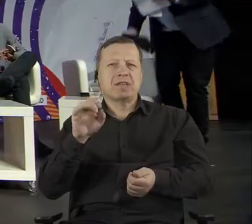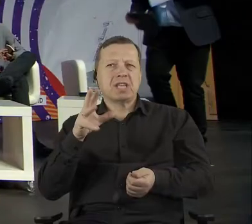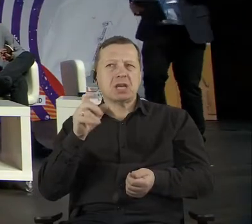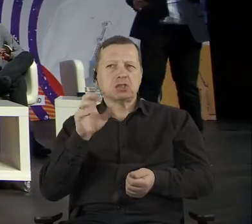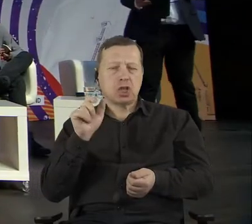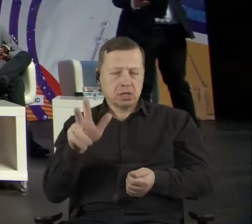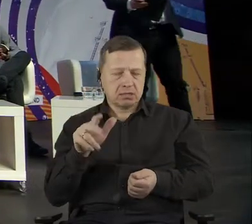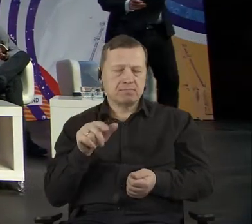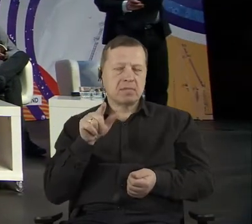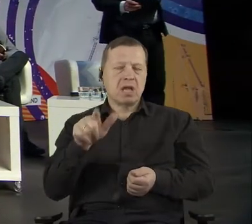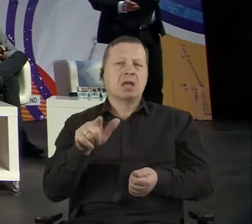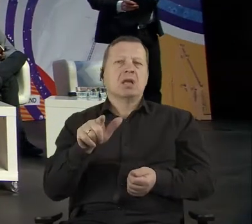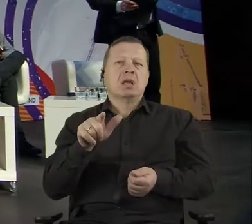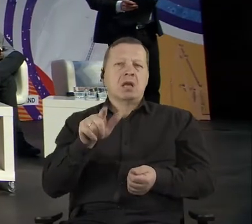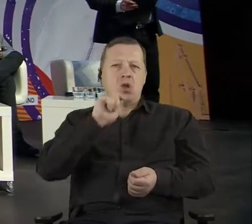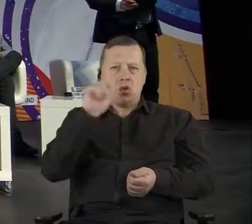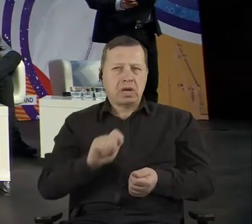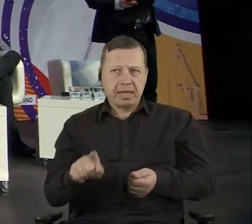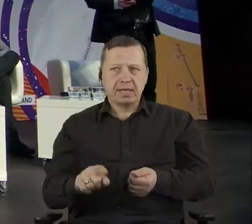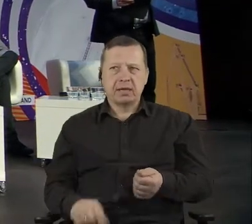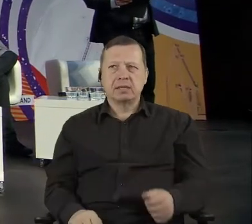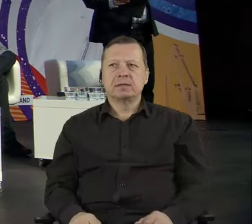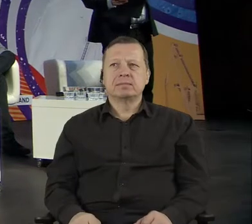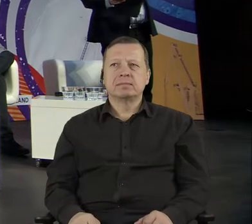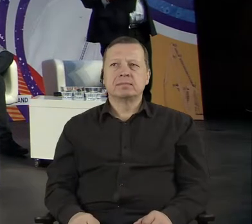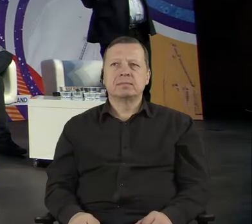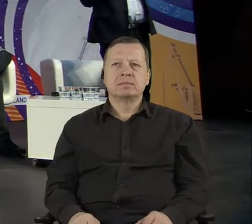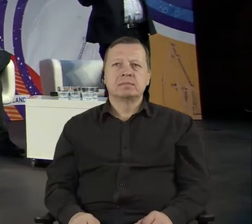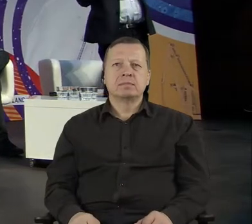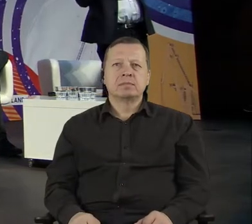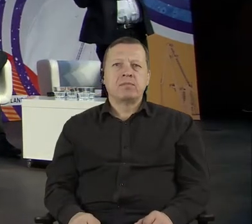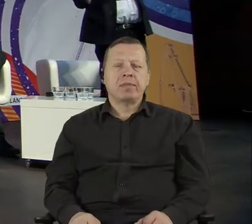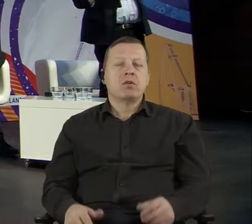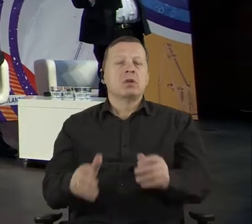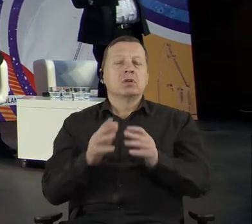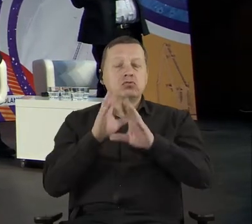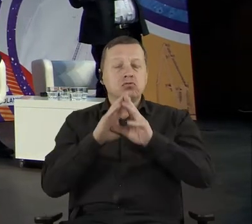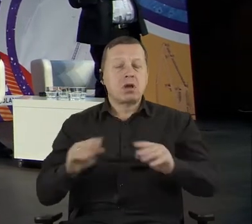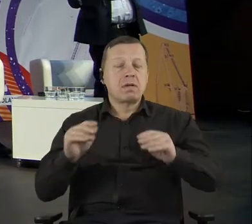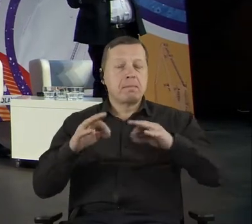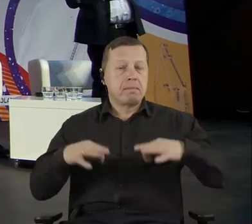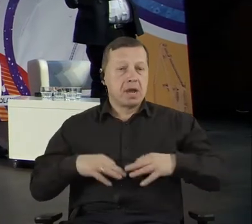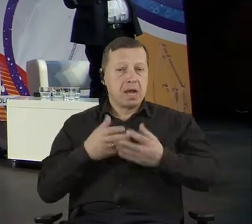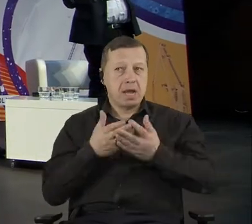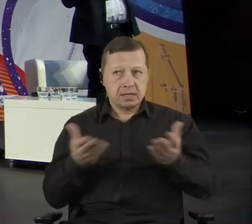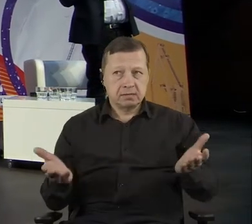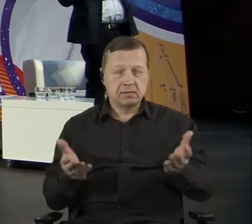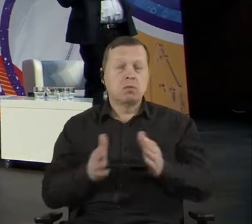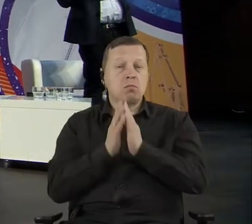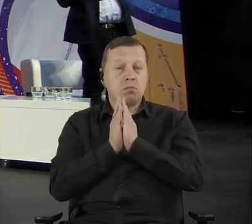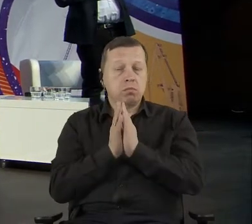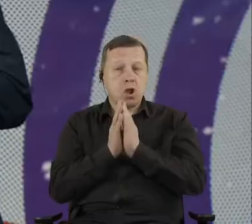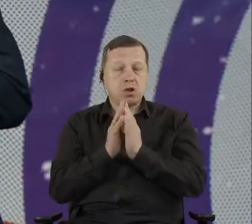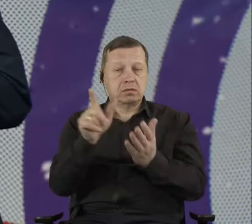if I can ask you, dear audience, to use your mobile devices and take part in this discussion